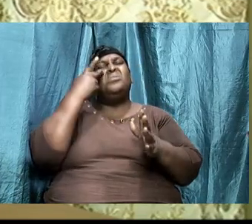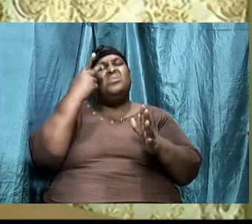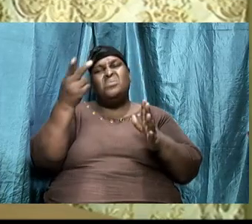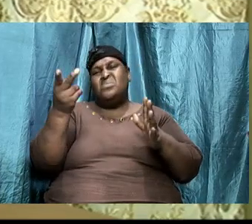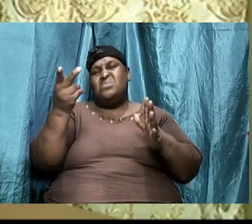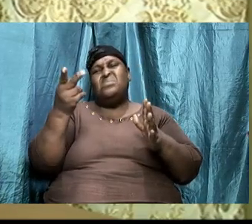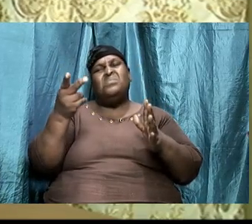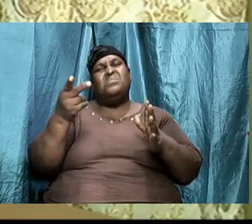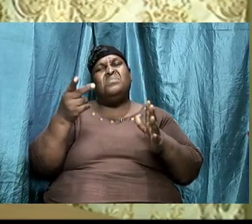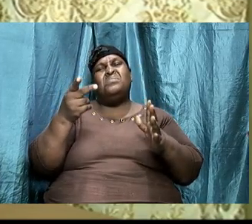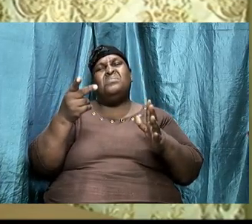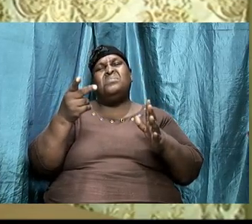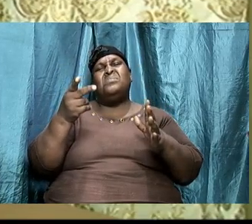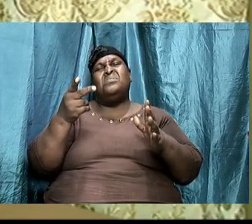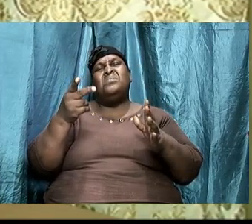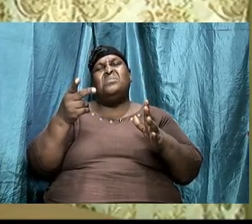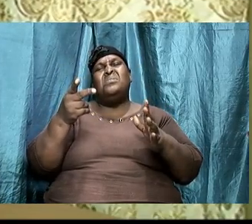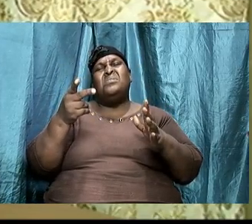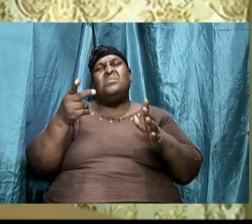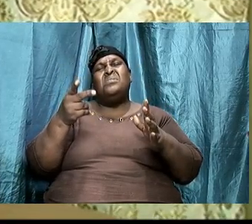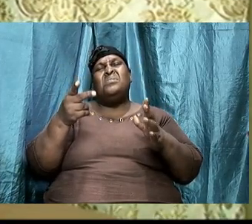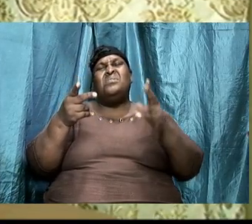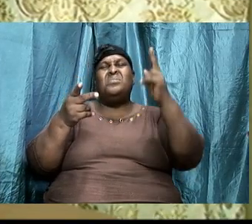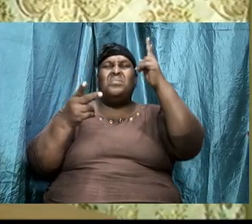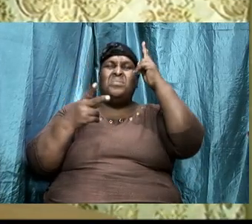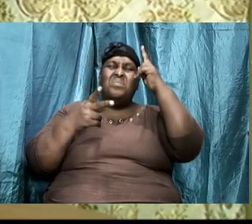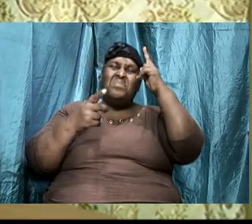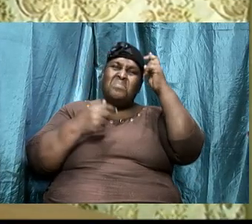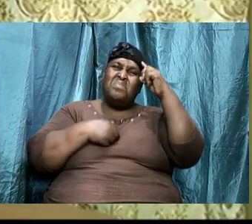Samson was anointed you see when you